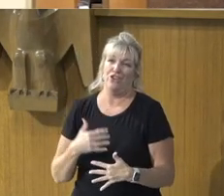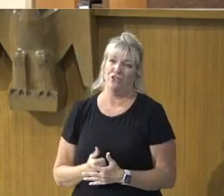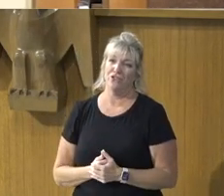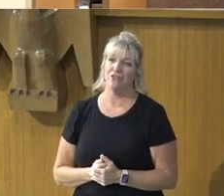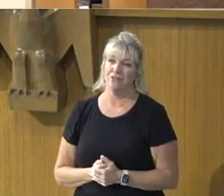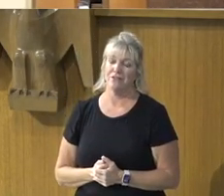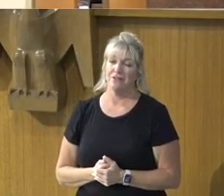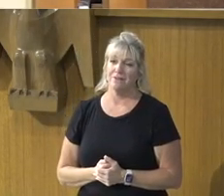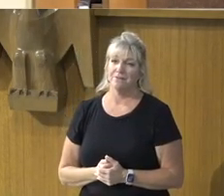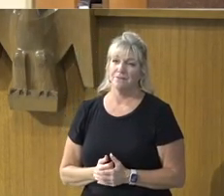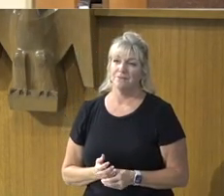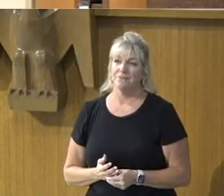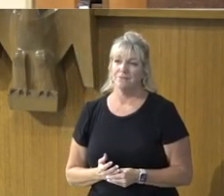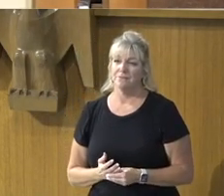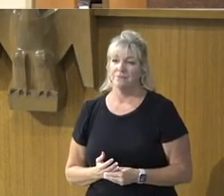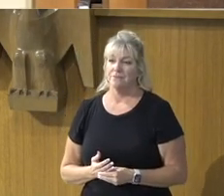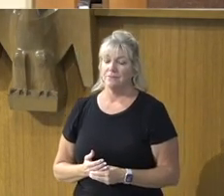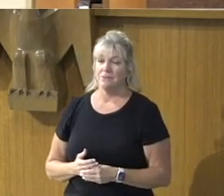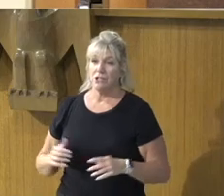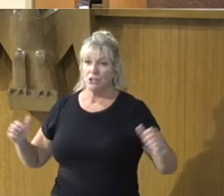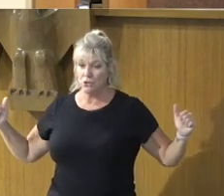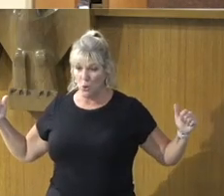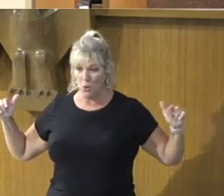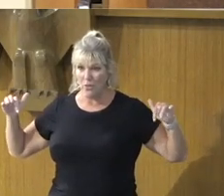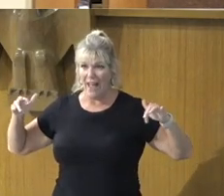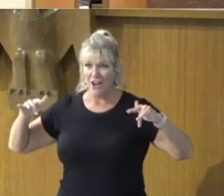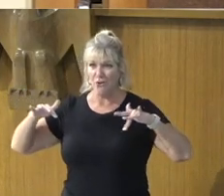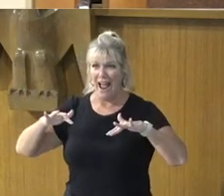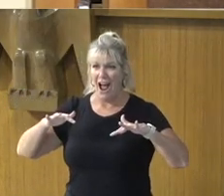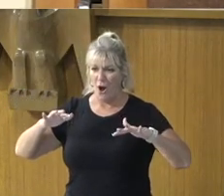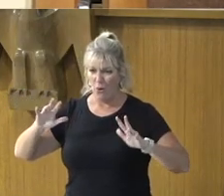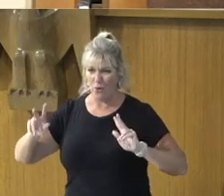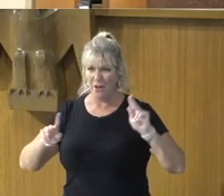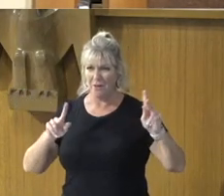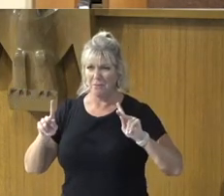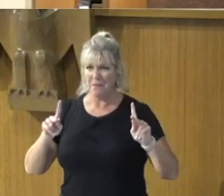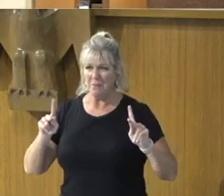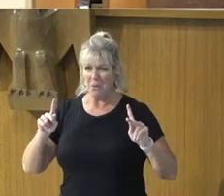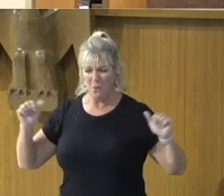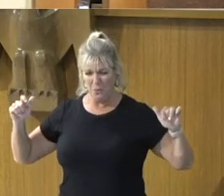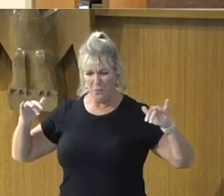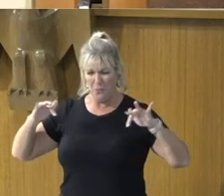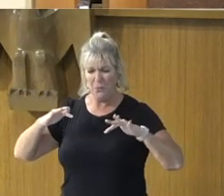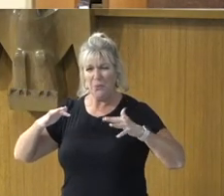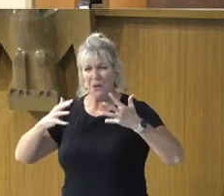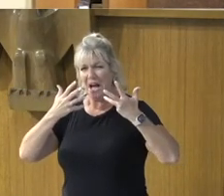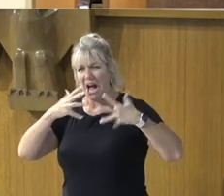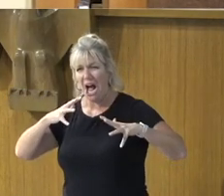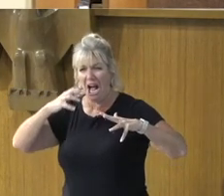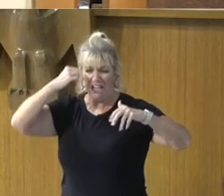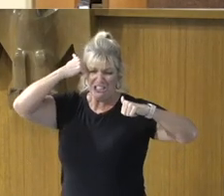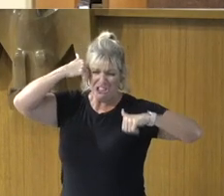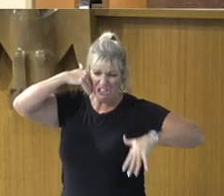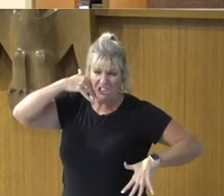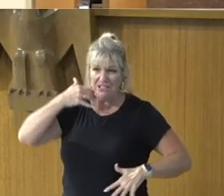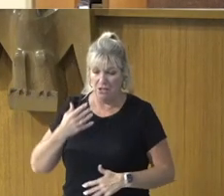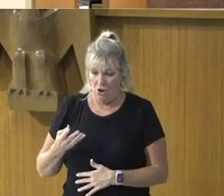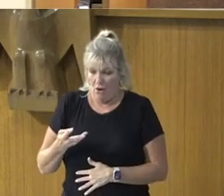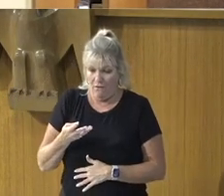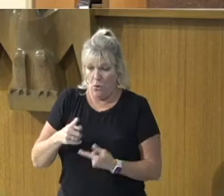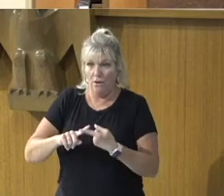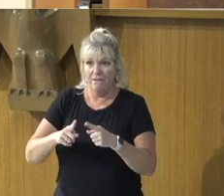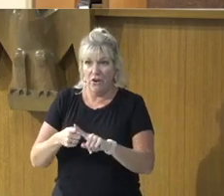the press, And stress of the crowd, They came, In what must have been, Unbearable heat, Four unnamed friends,